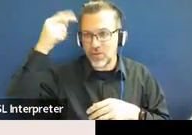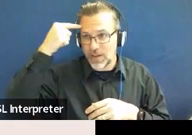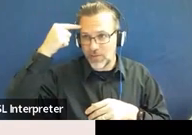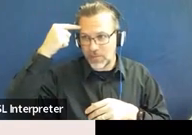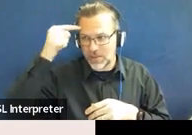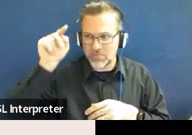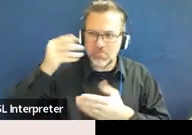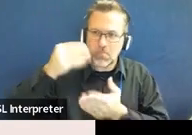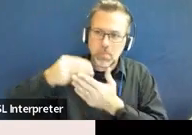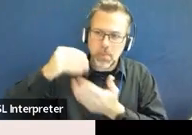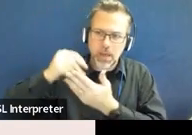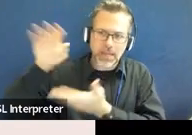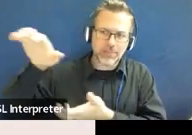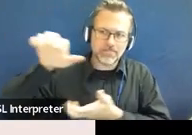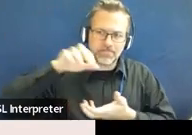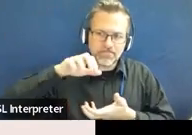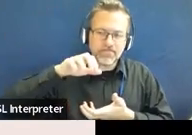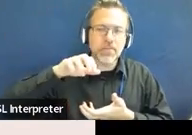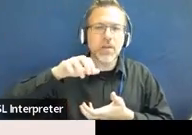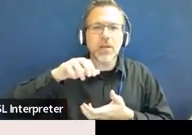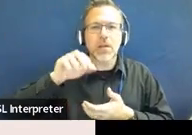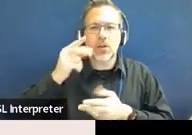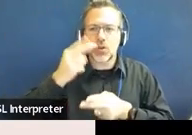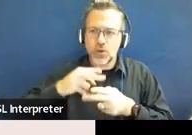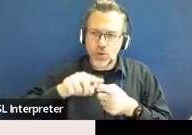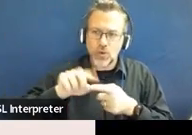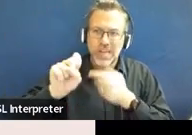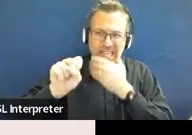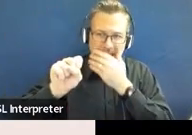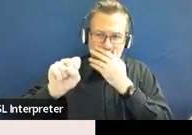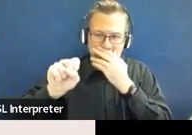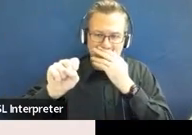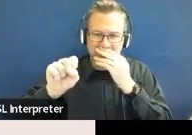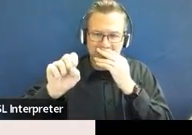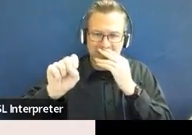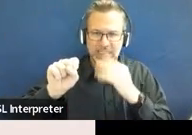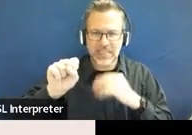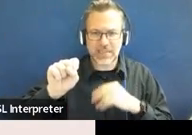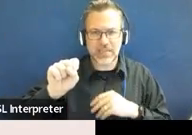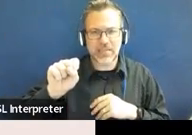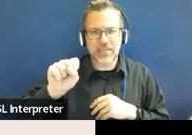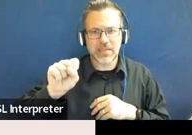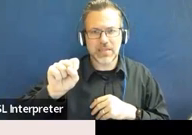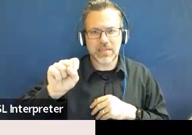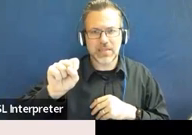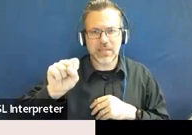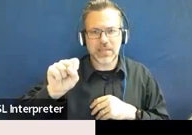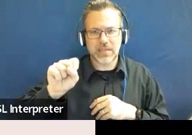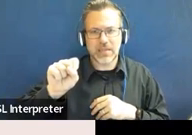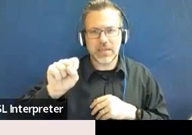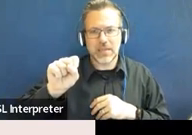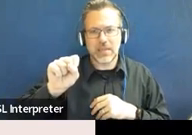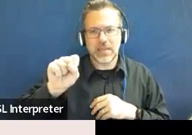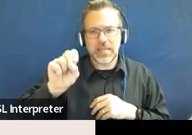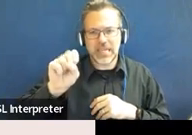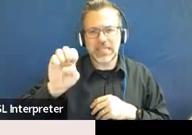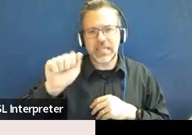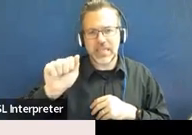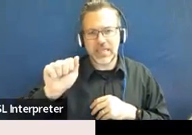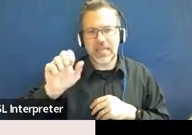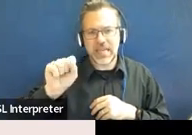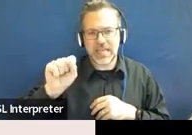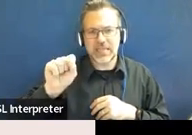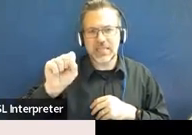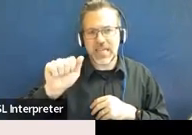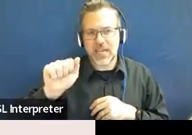us to the SEAs through those grants, and that's often referred to as local entitlement. And in order to receive your